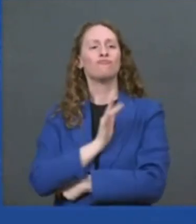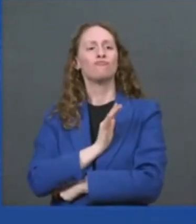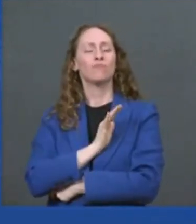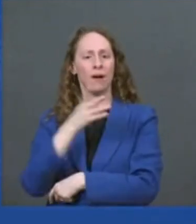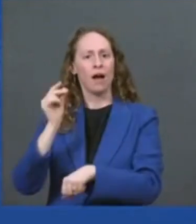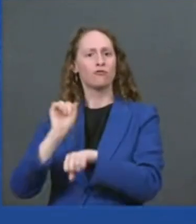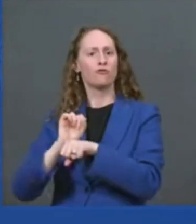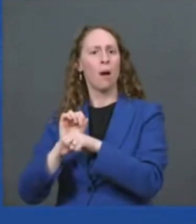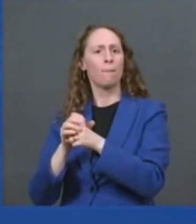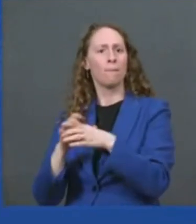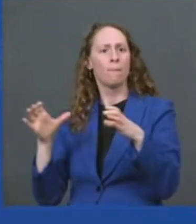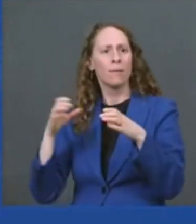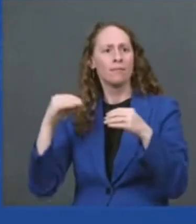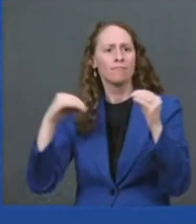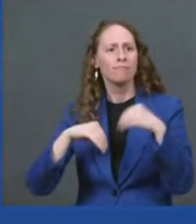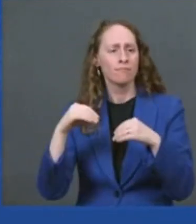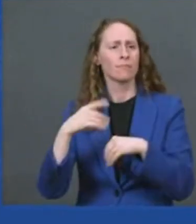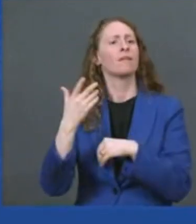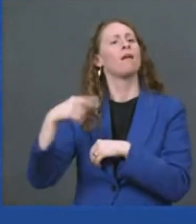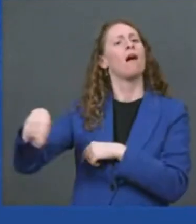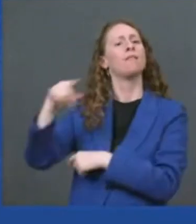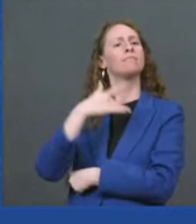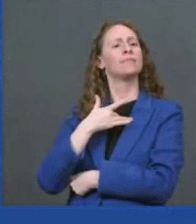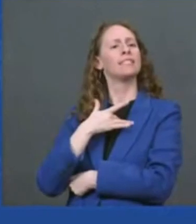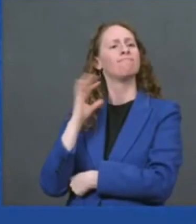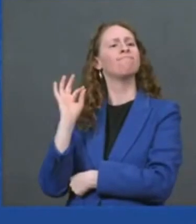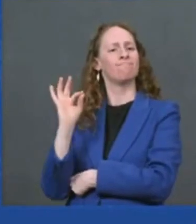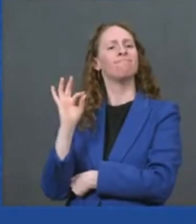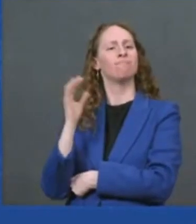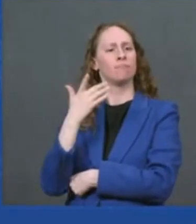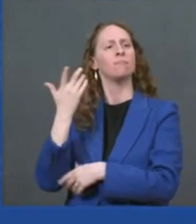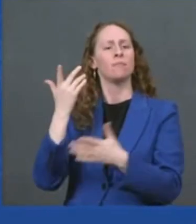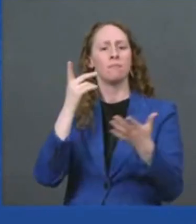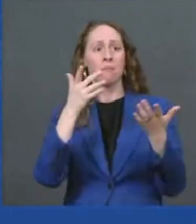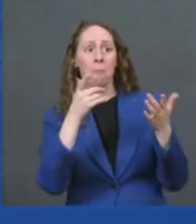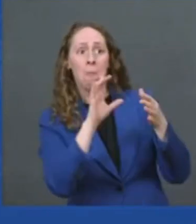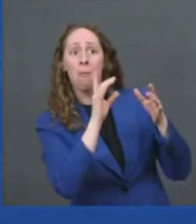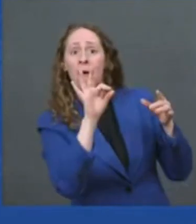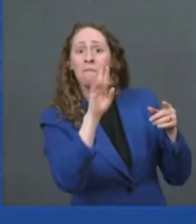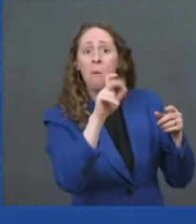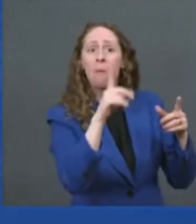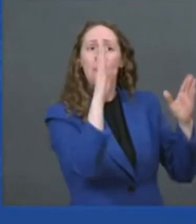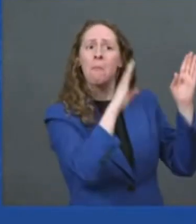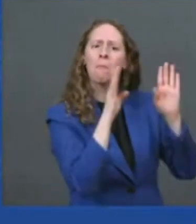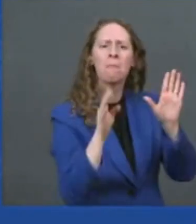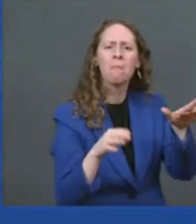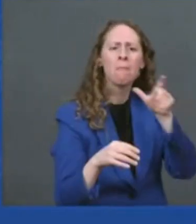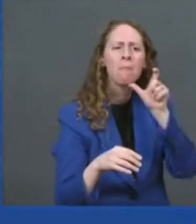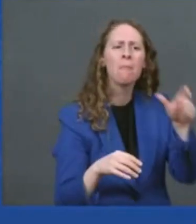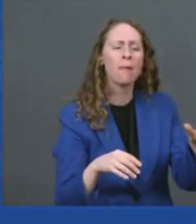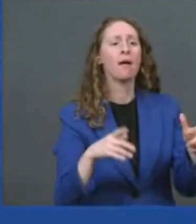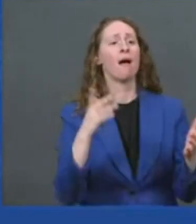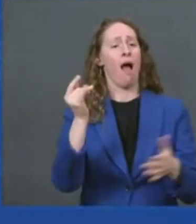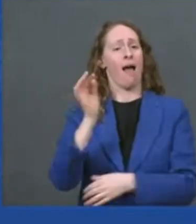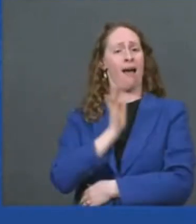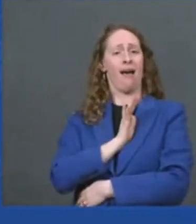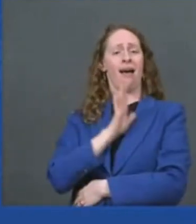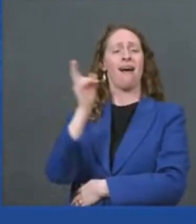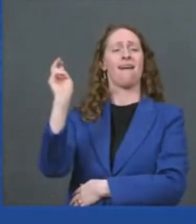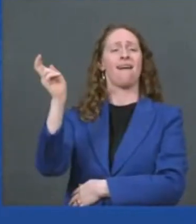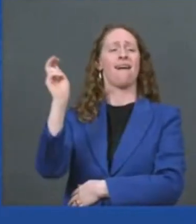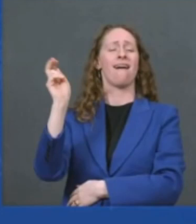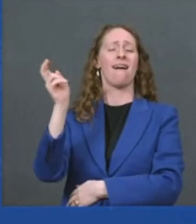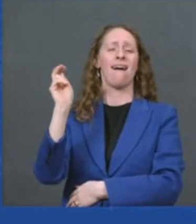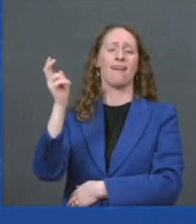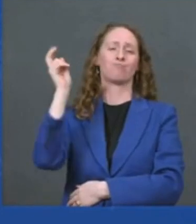frankly are just a joy to drive and own this administration's support for us-based manufacturing is a smart economic